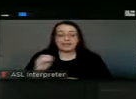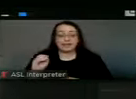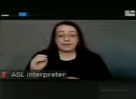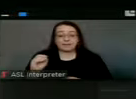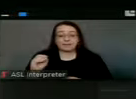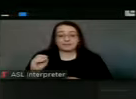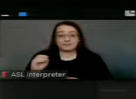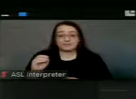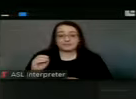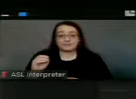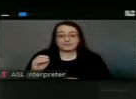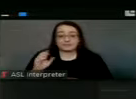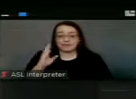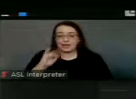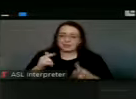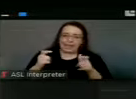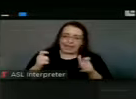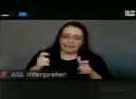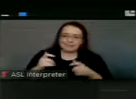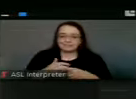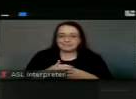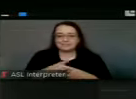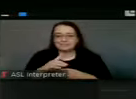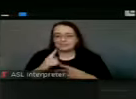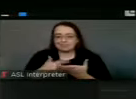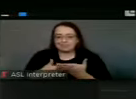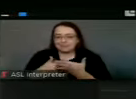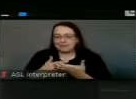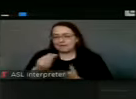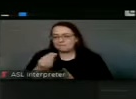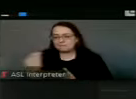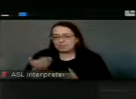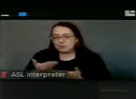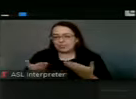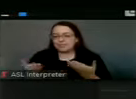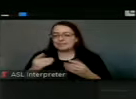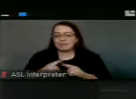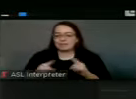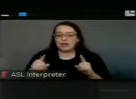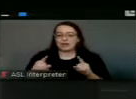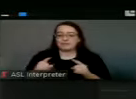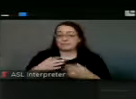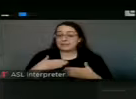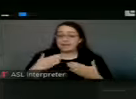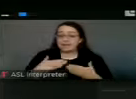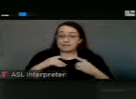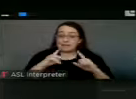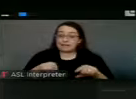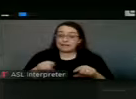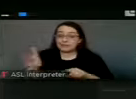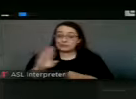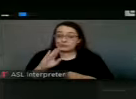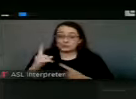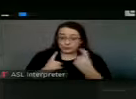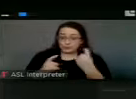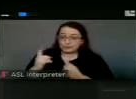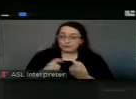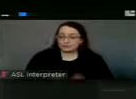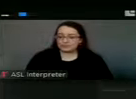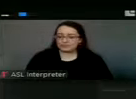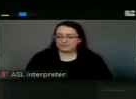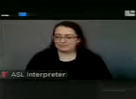And I know that was quick. only covered a few issues, but I'd be happy to try to answer any questions anybody had.